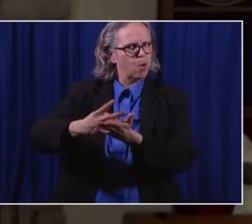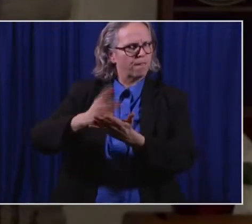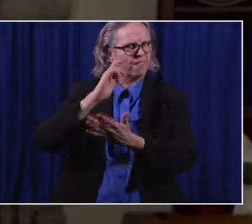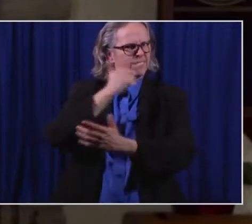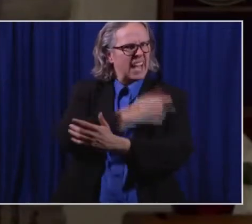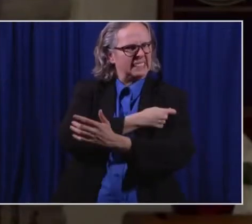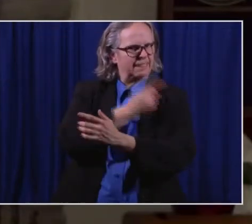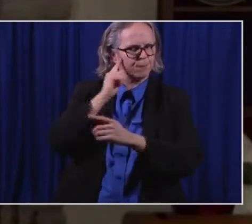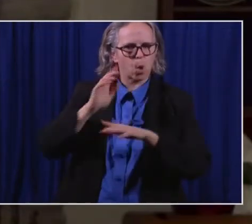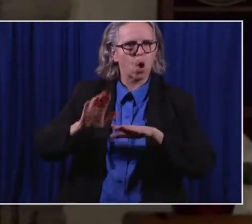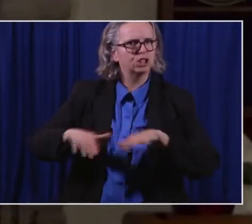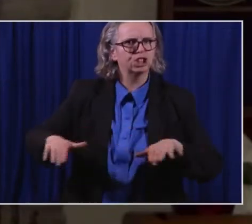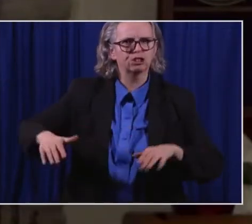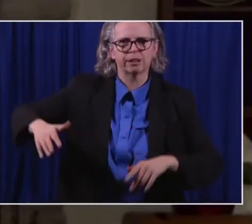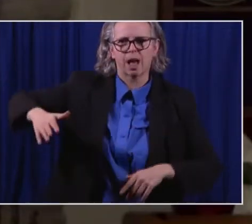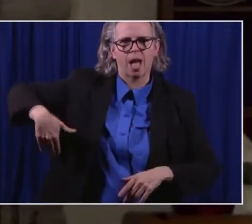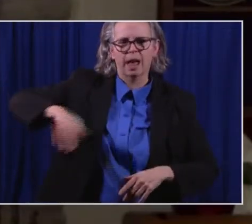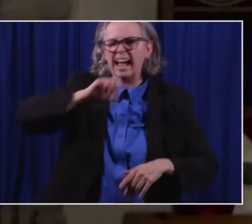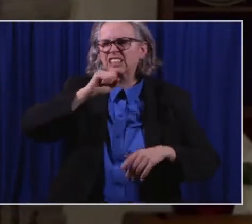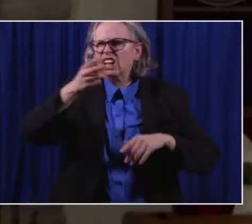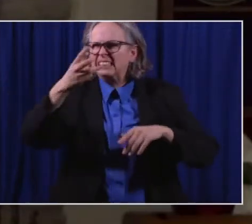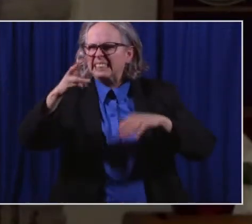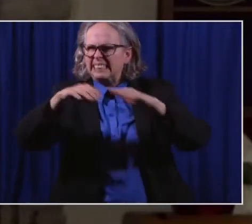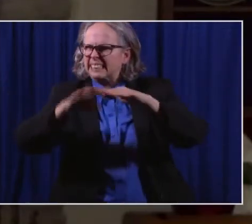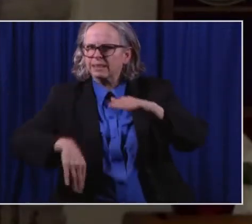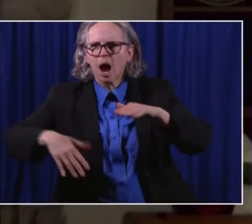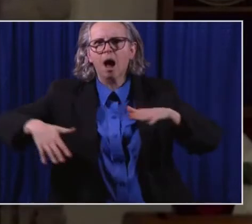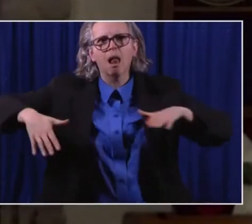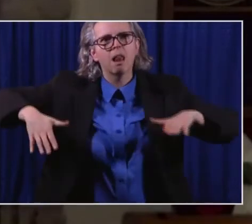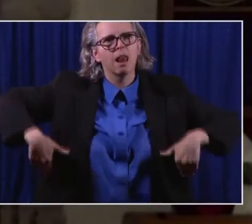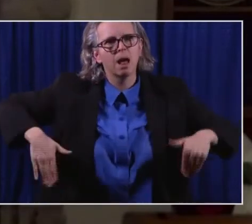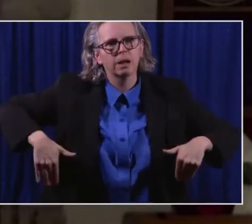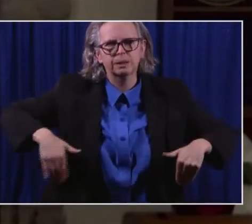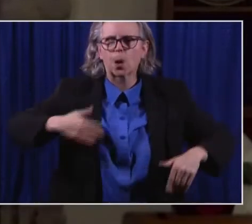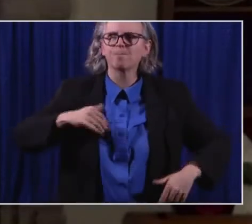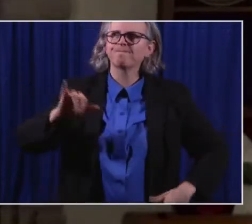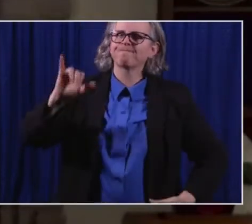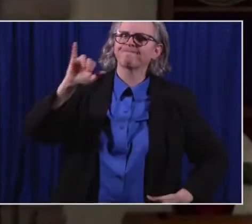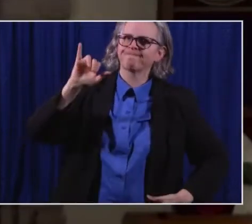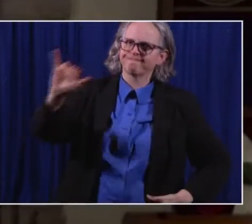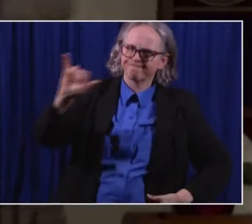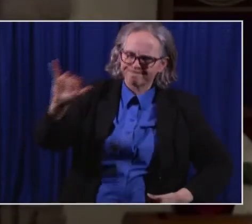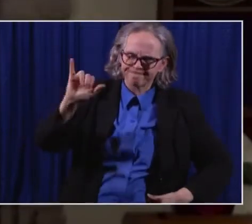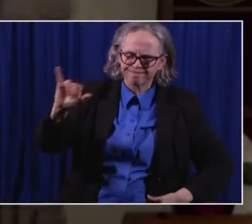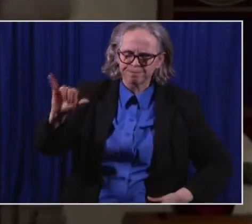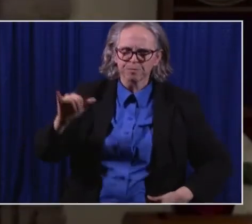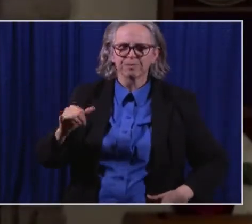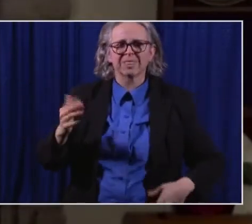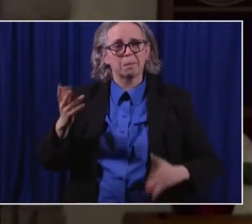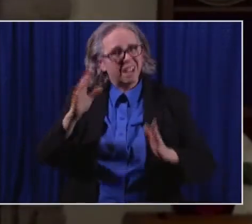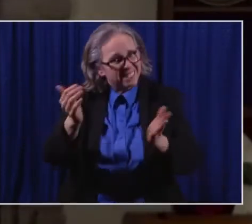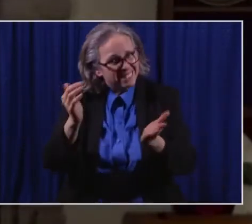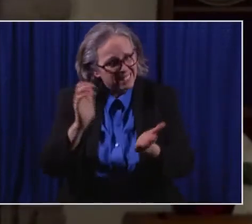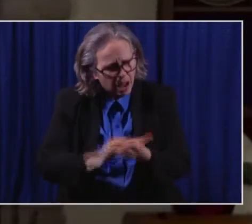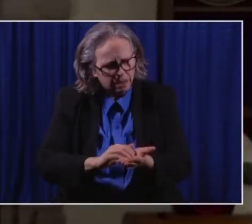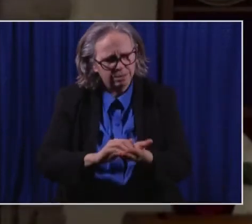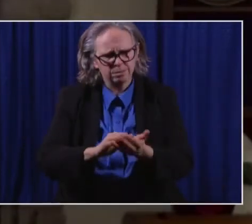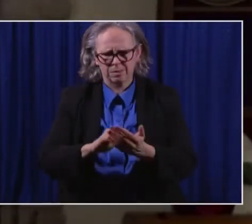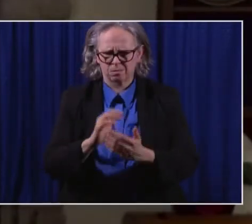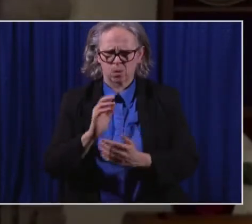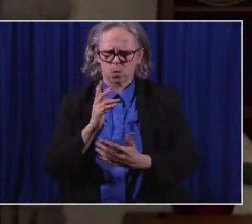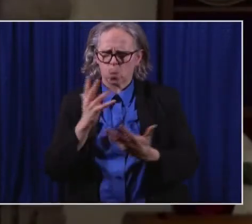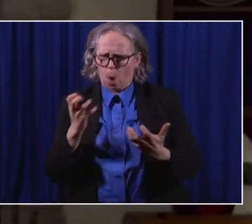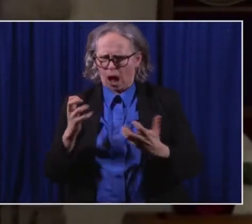16 or or under. Um, but the goal is to get these kids back in school.